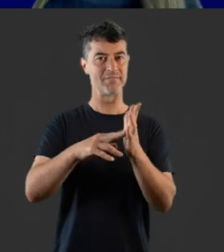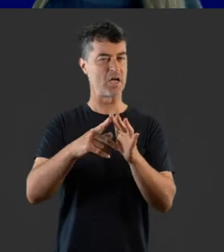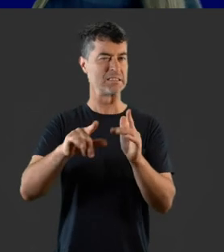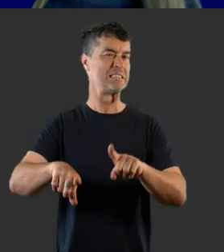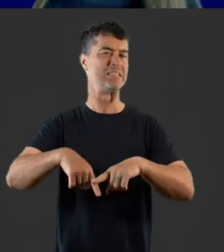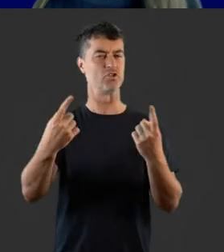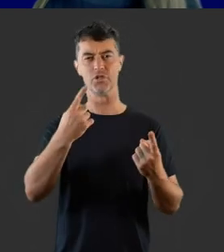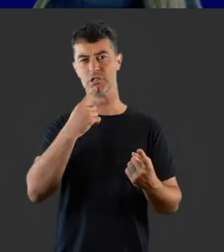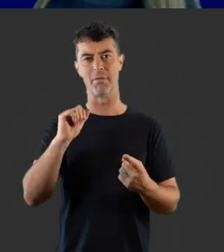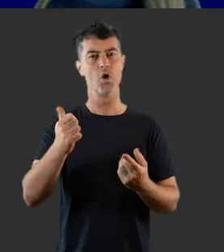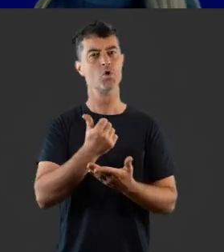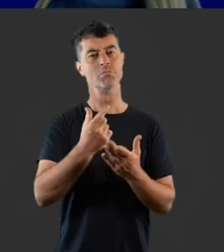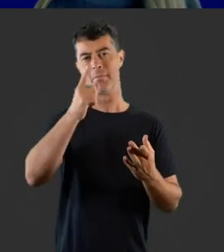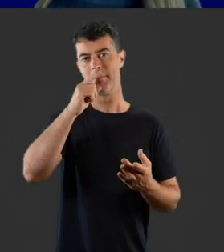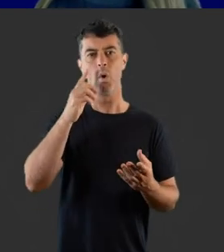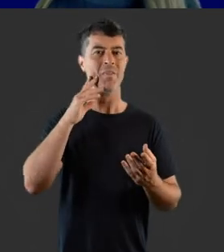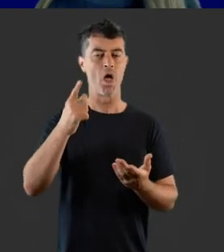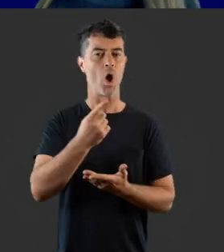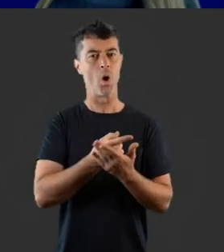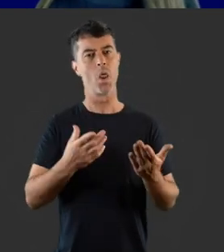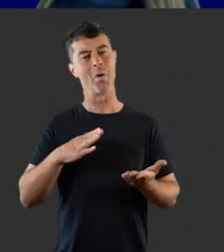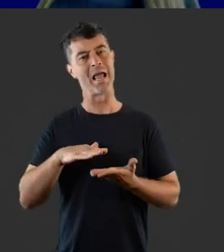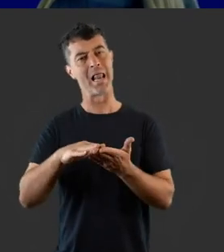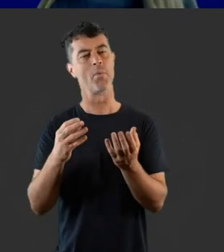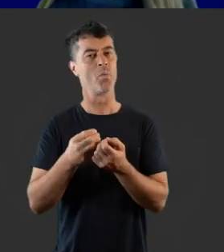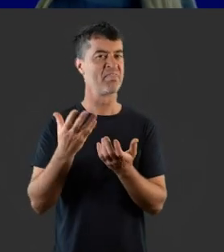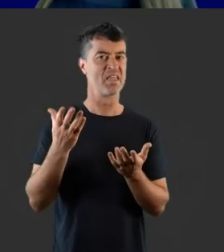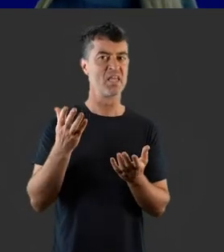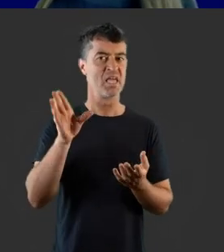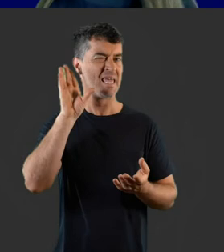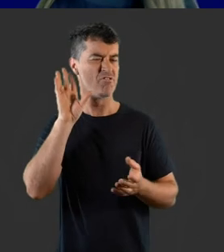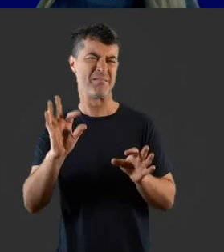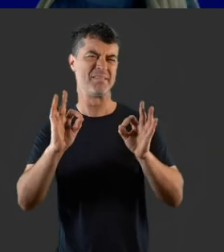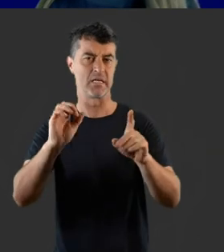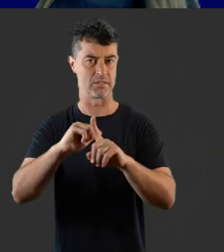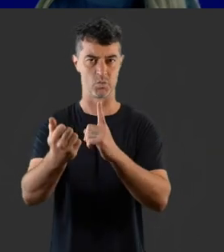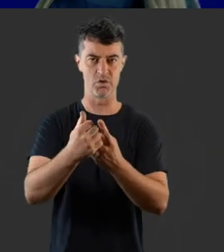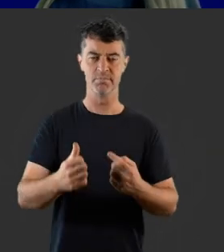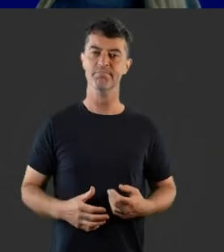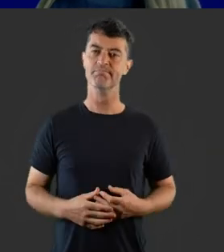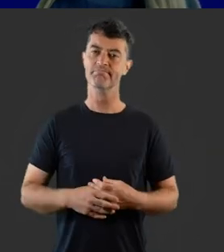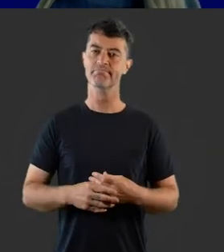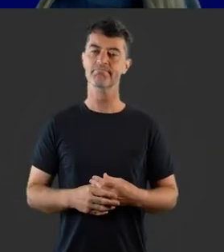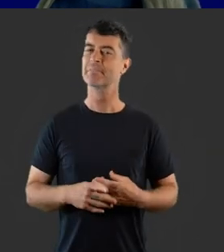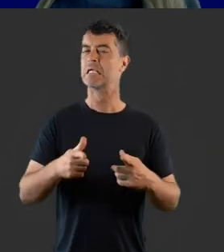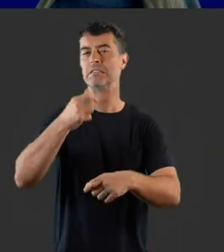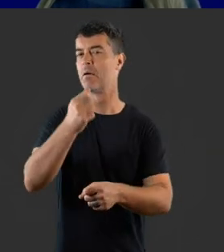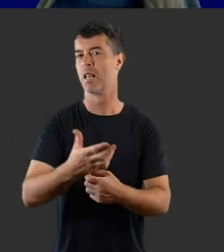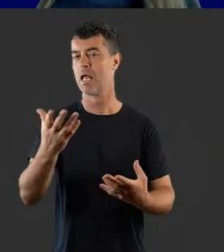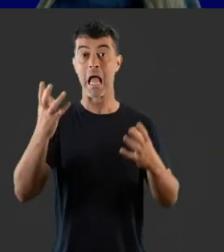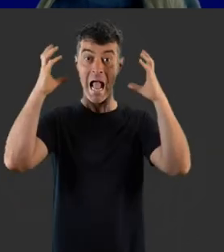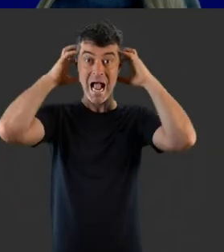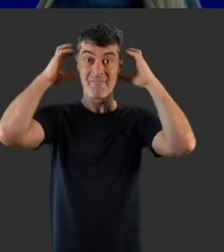An assistive listening device is a different type of hearing device generally used by people when they only want help with hearing in particular